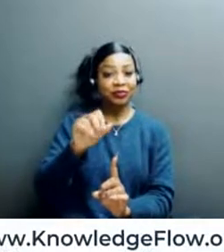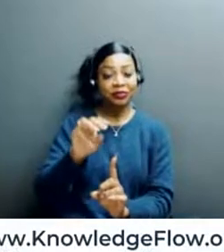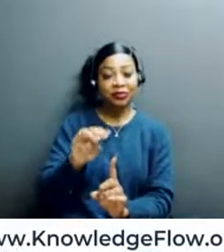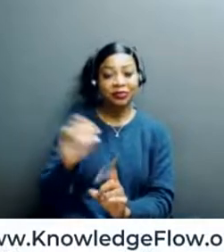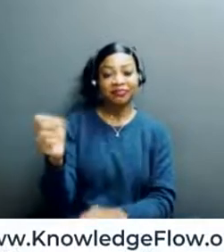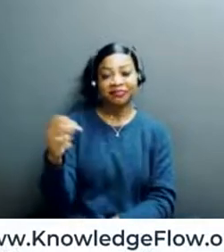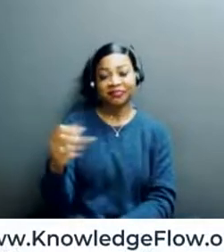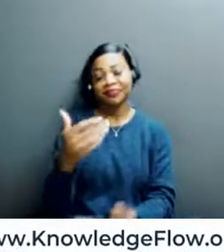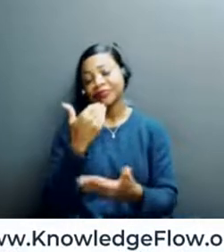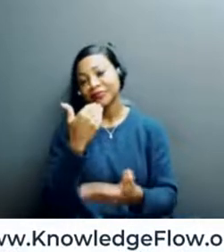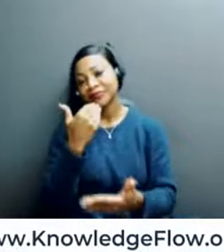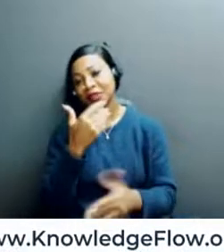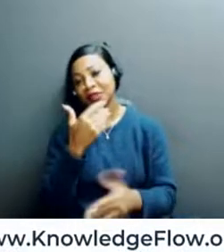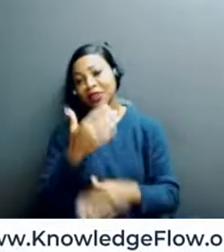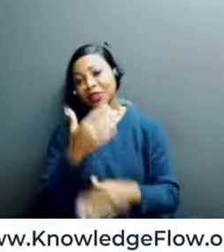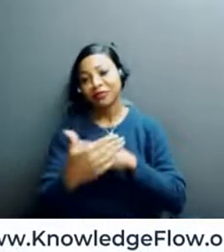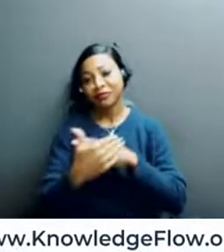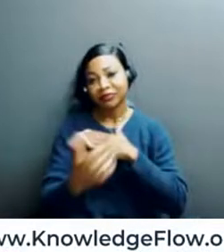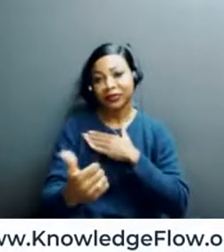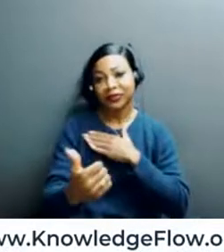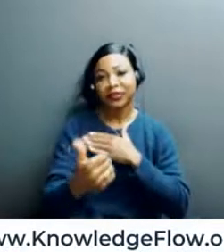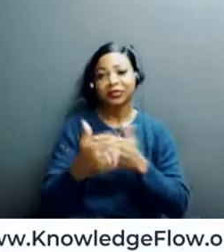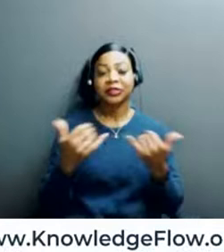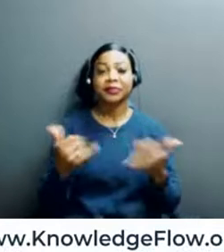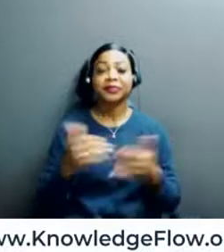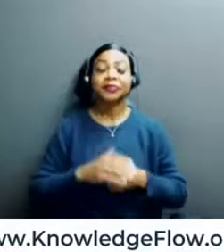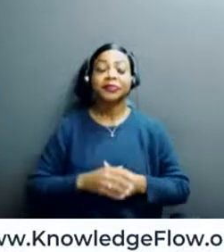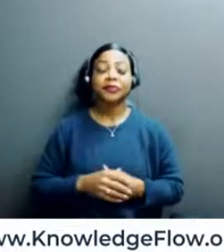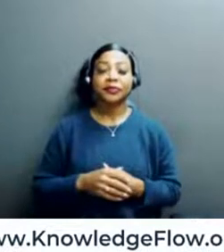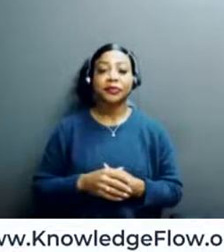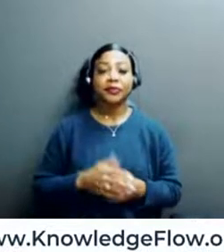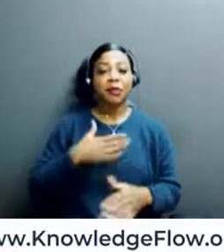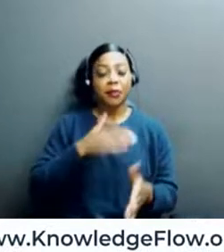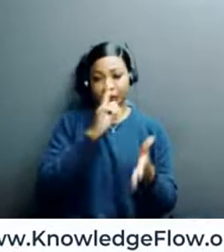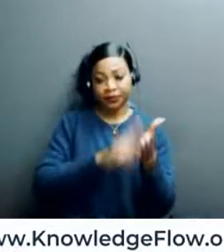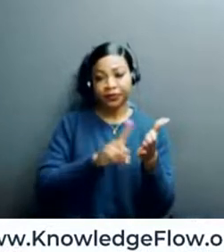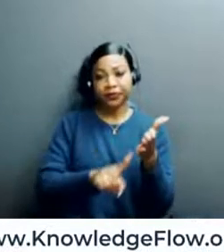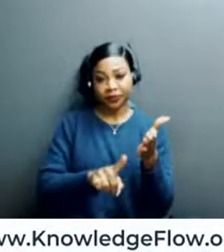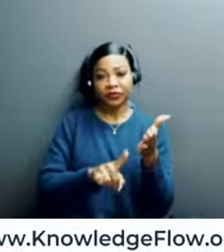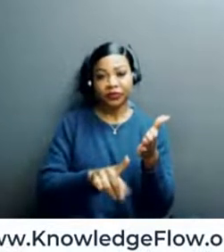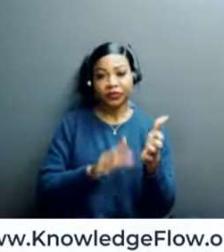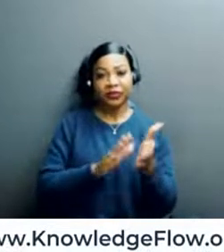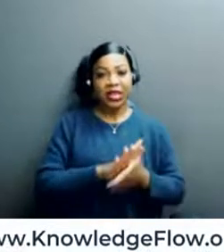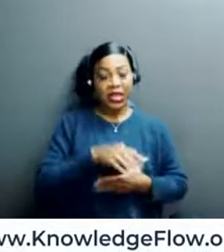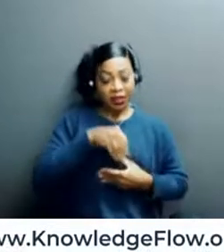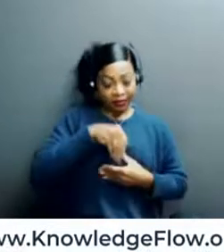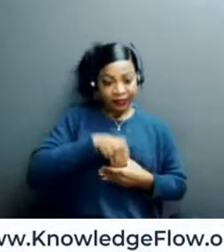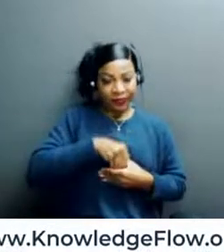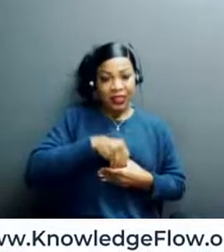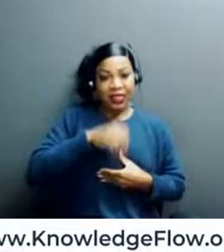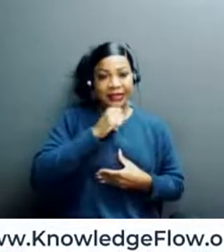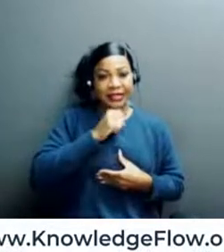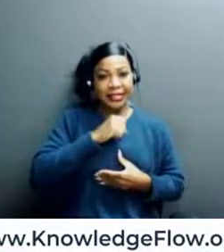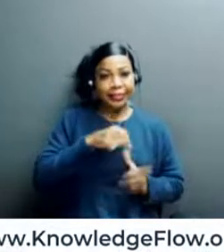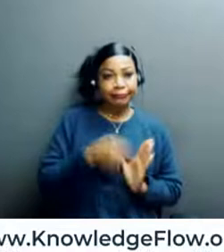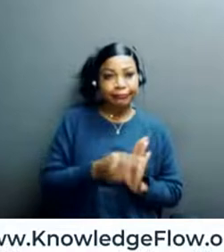And firstly, thank you for the invitation to participate today. In my research, internalized ageism was a theme within the literature.